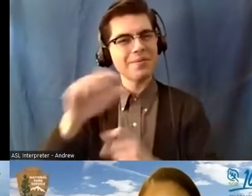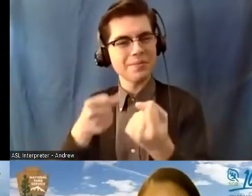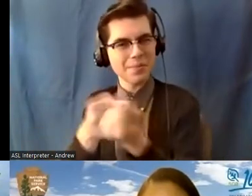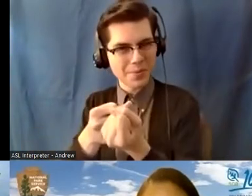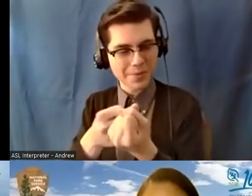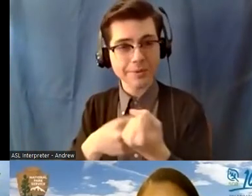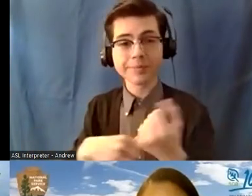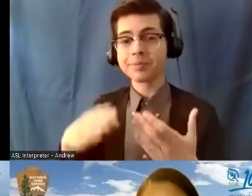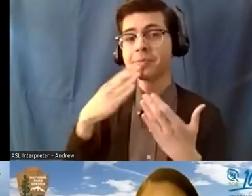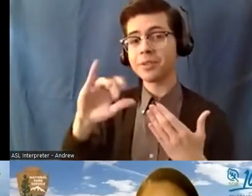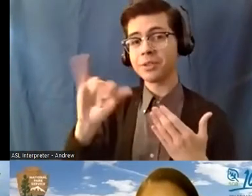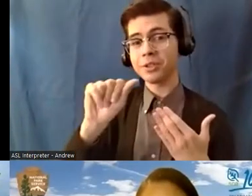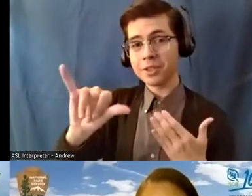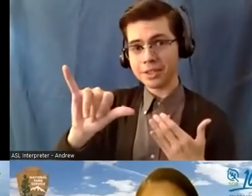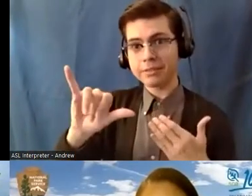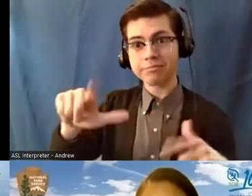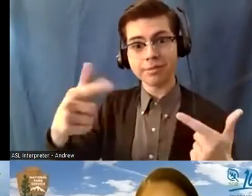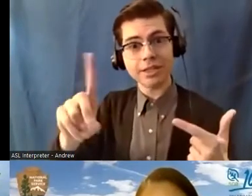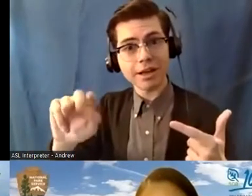Thank you, Jay. Donna?